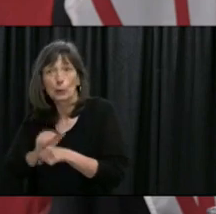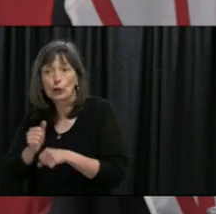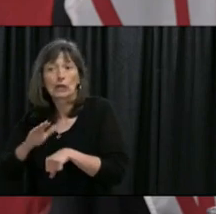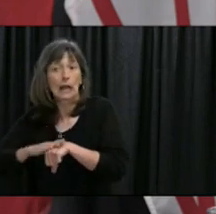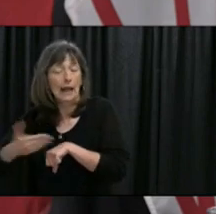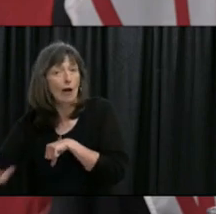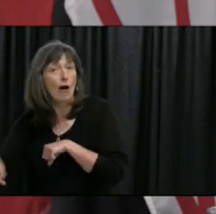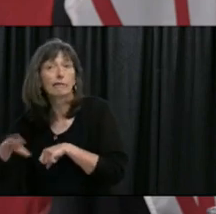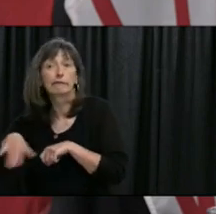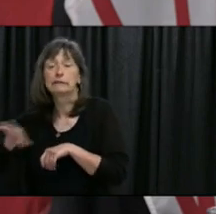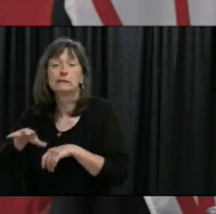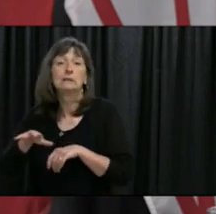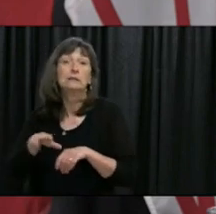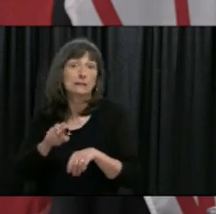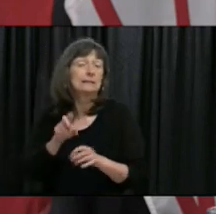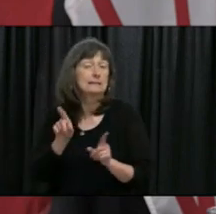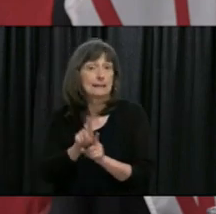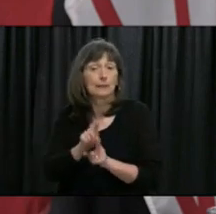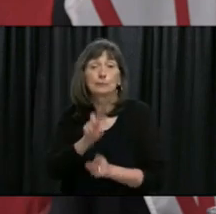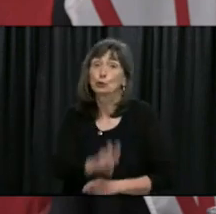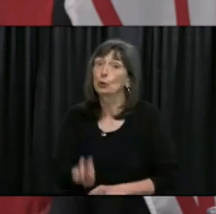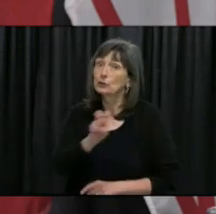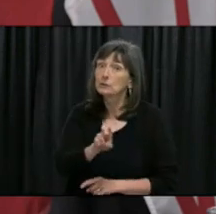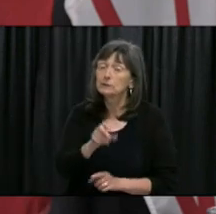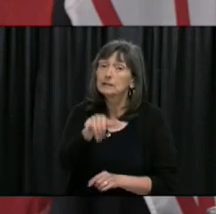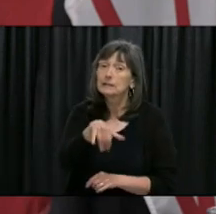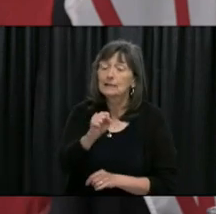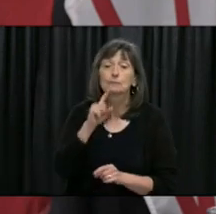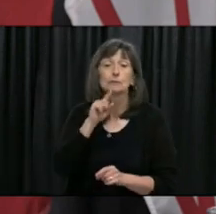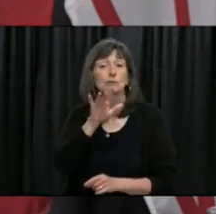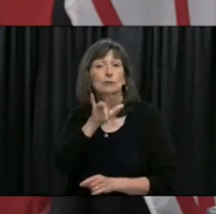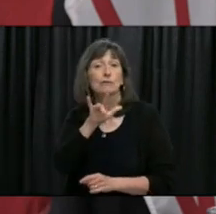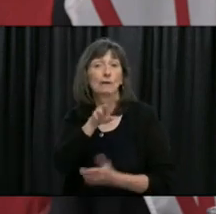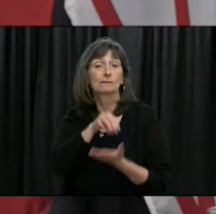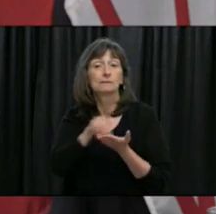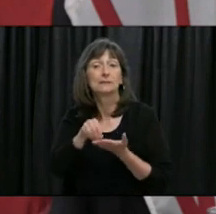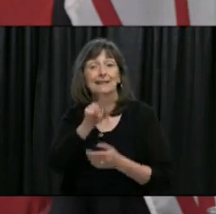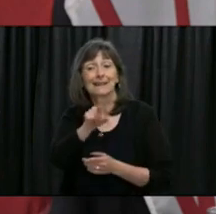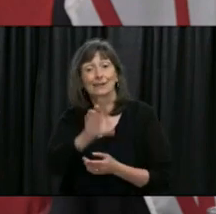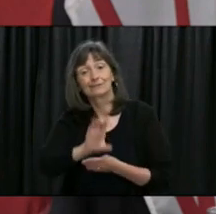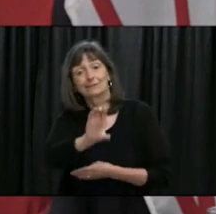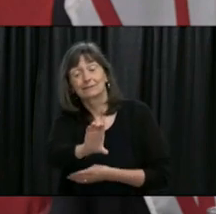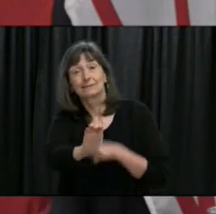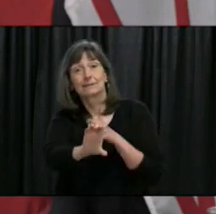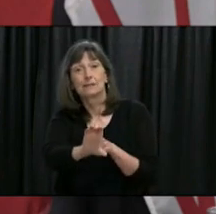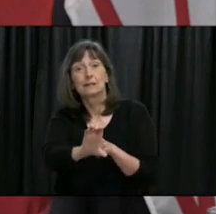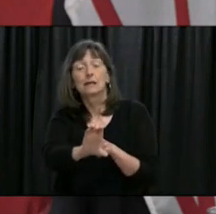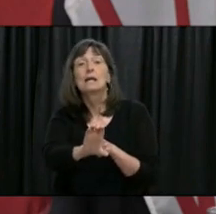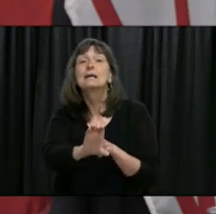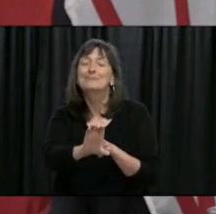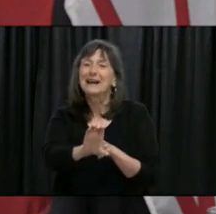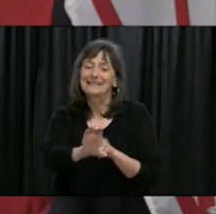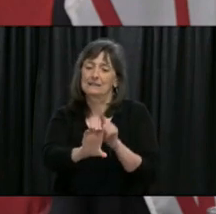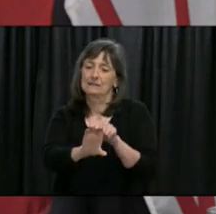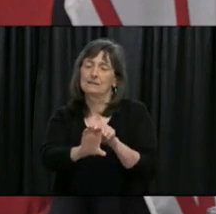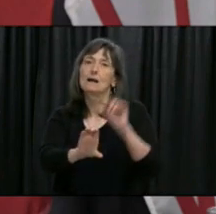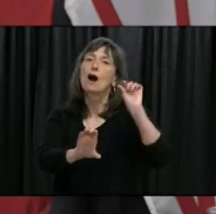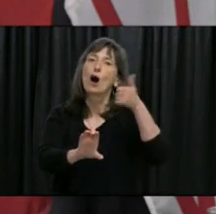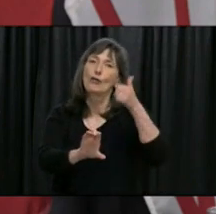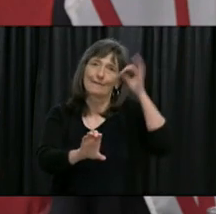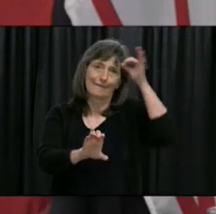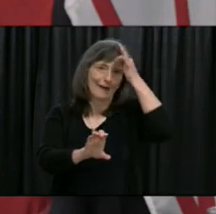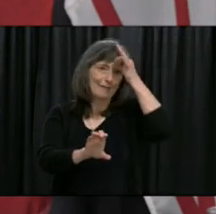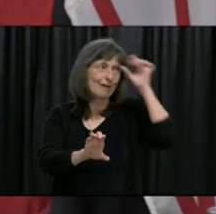tourism sector as we said already the 25 million that we put in place there is complementary to many of the federal